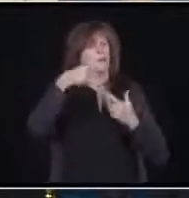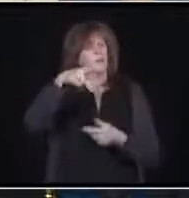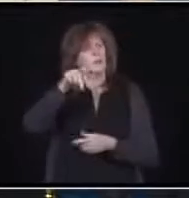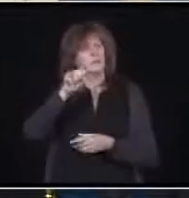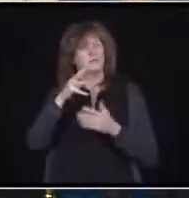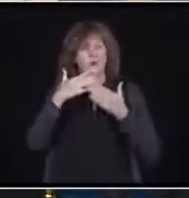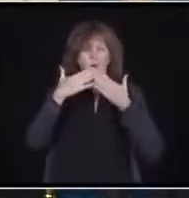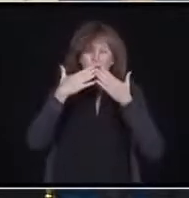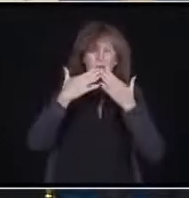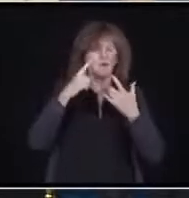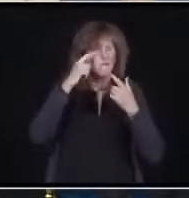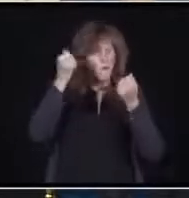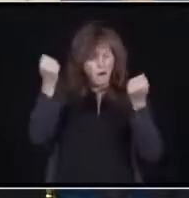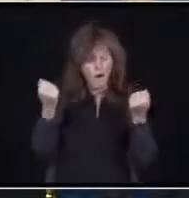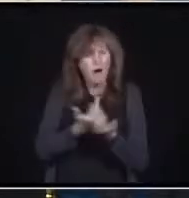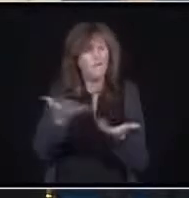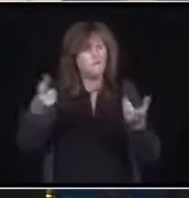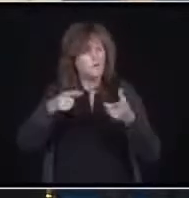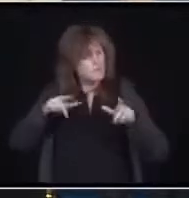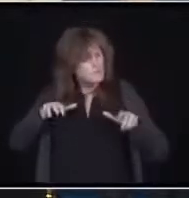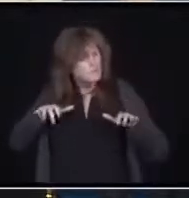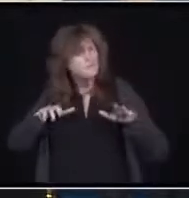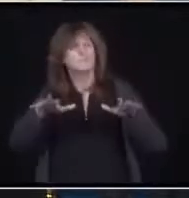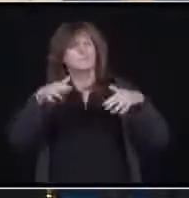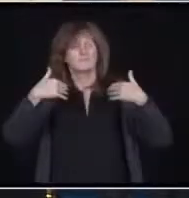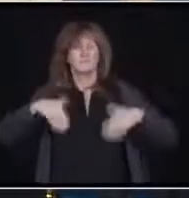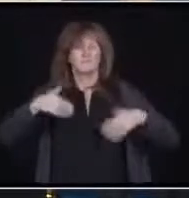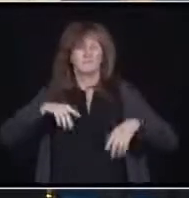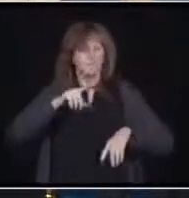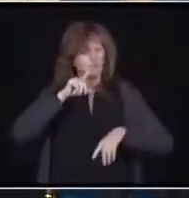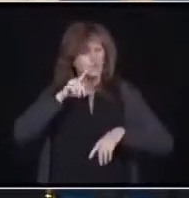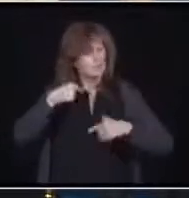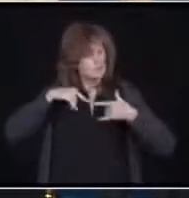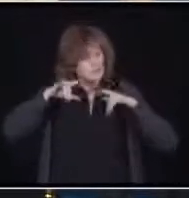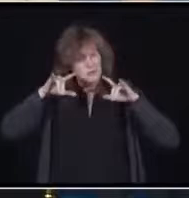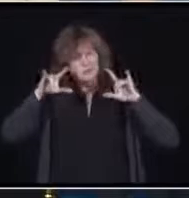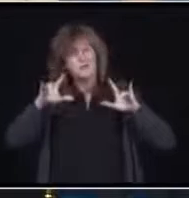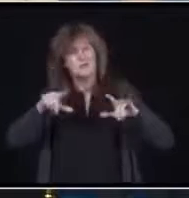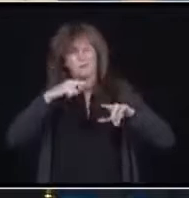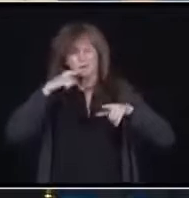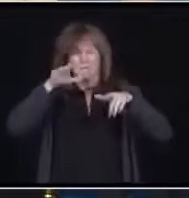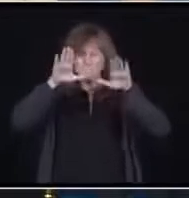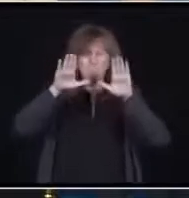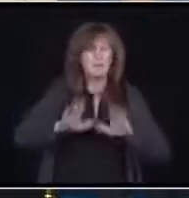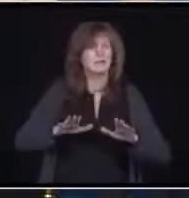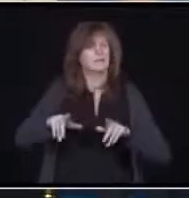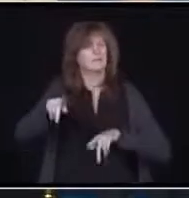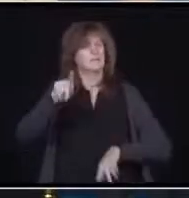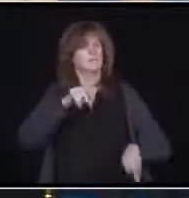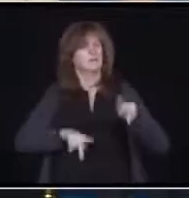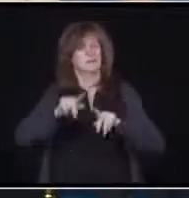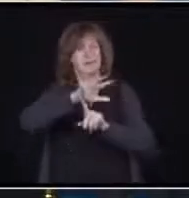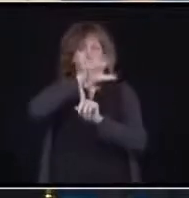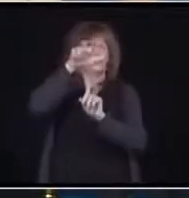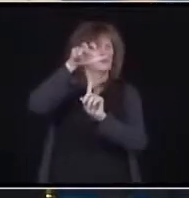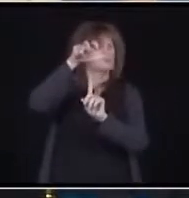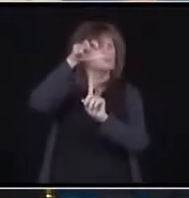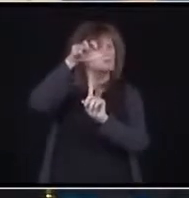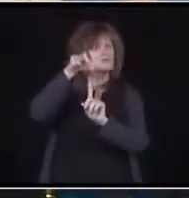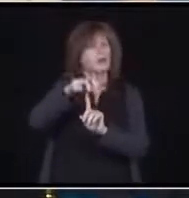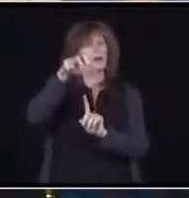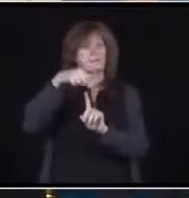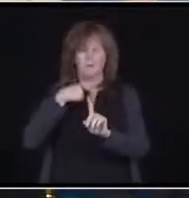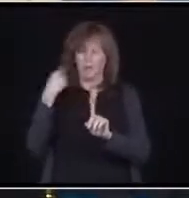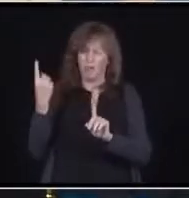and I absolutely love you guys. I really do. You're amazing people. You're absolute champions, as I always say. If you see a